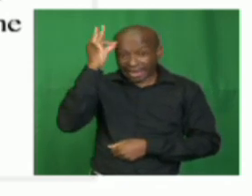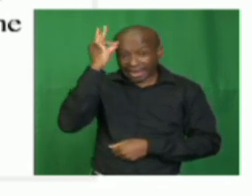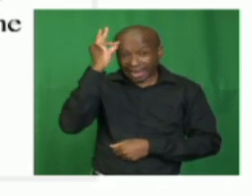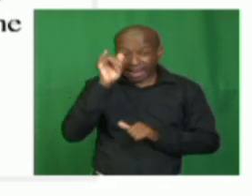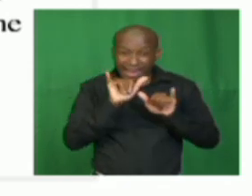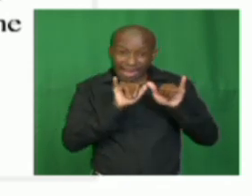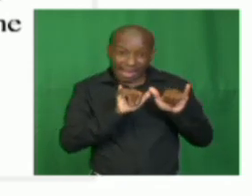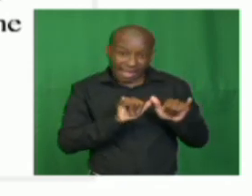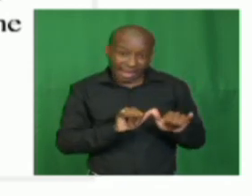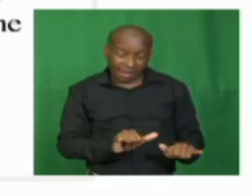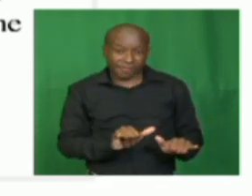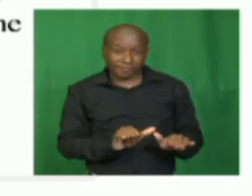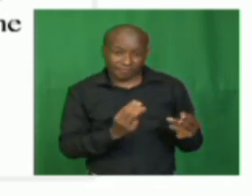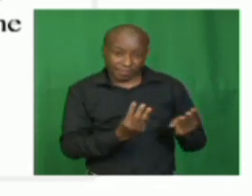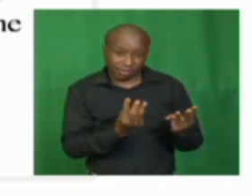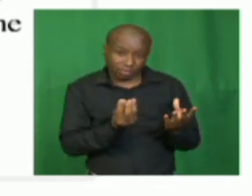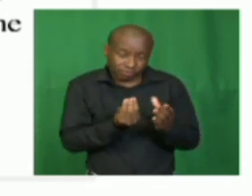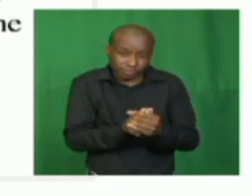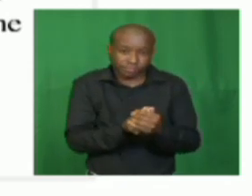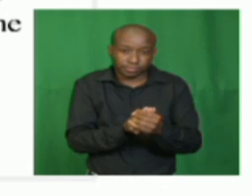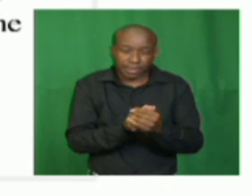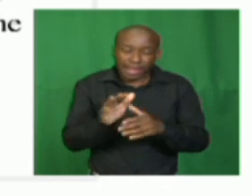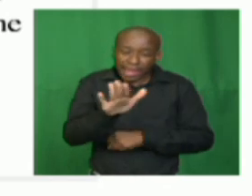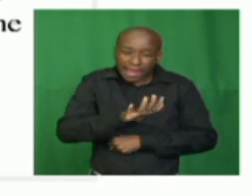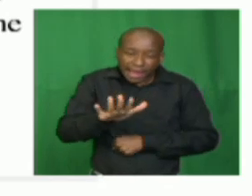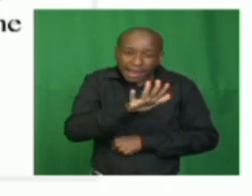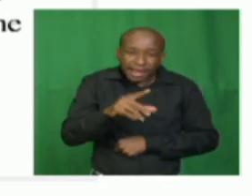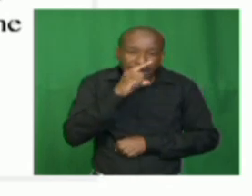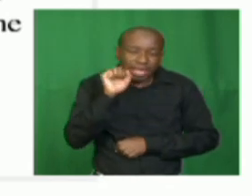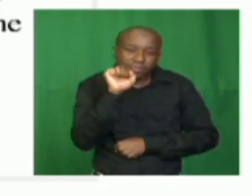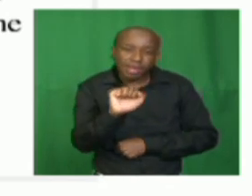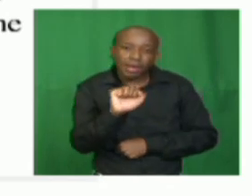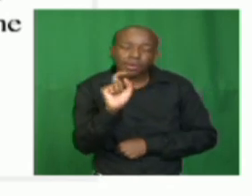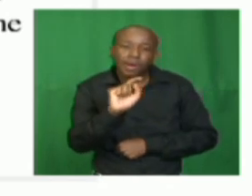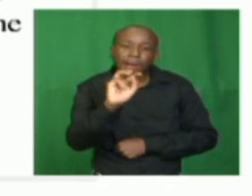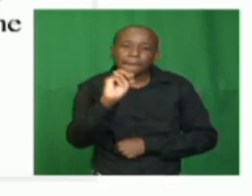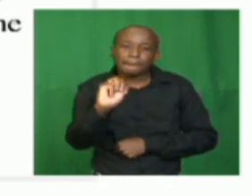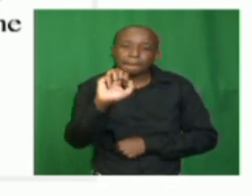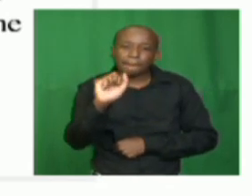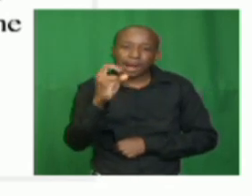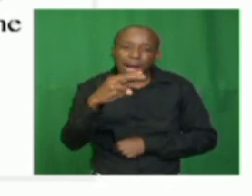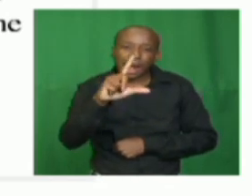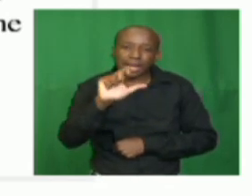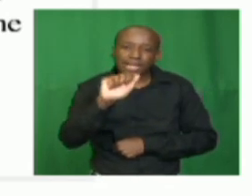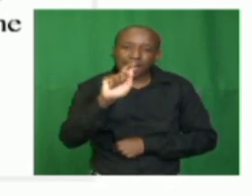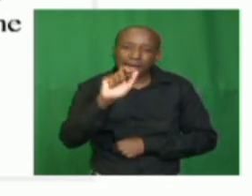with his people in an area called Malatini.